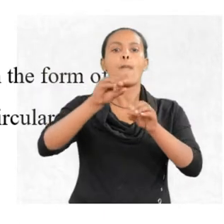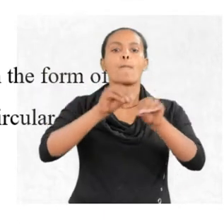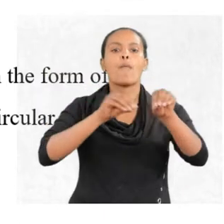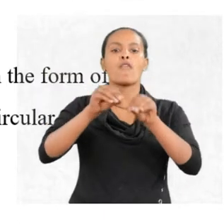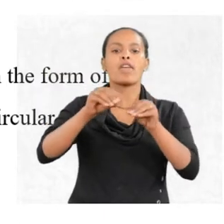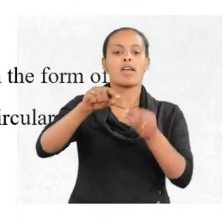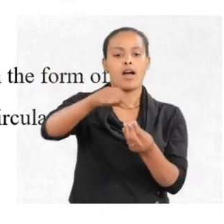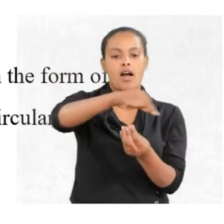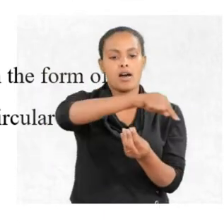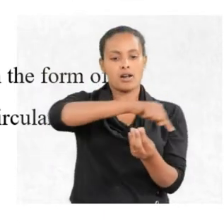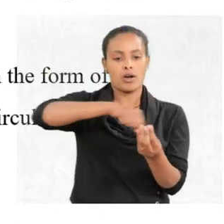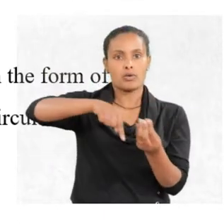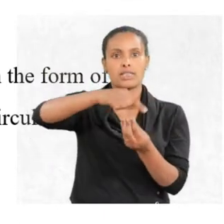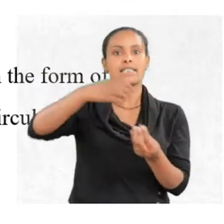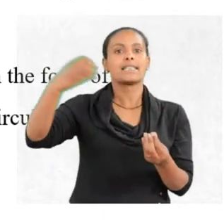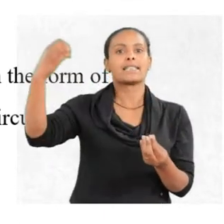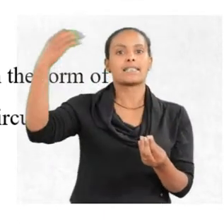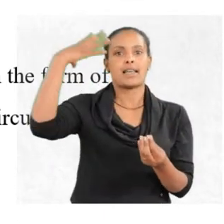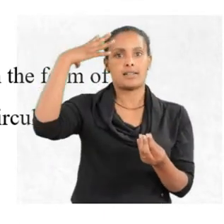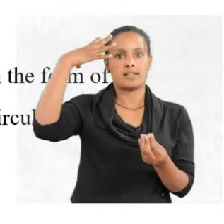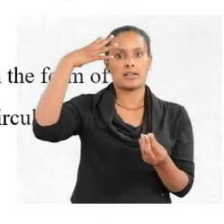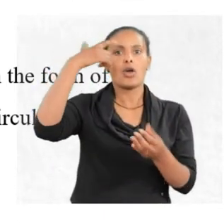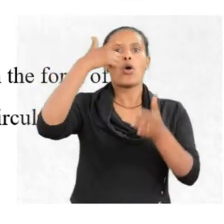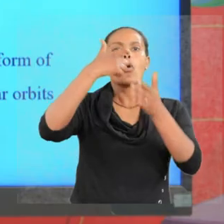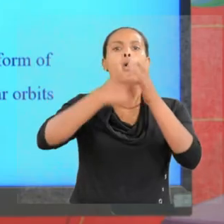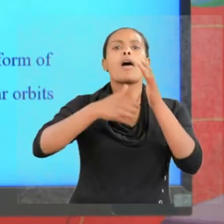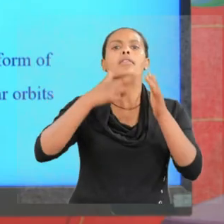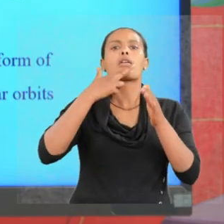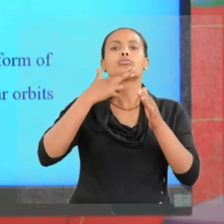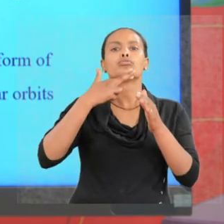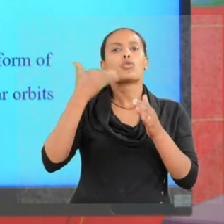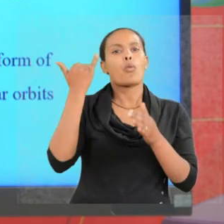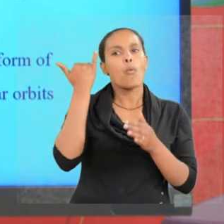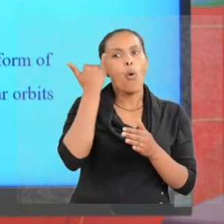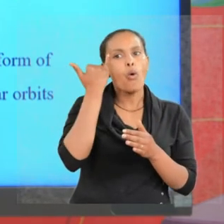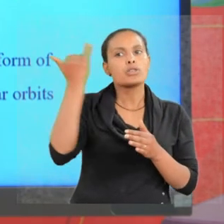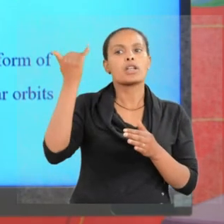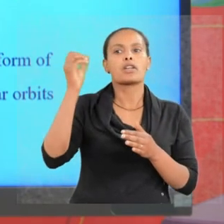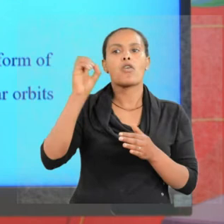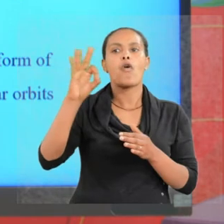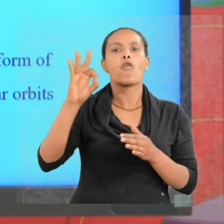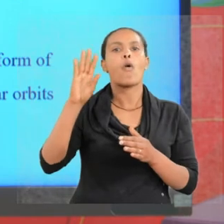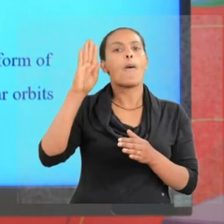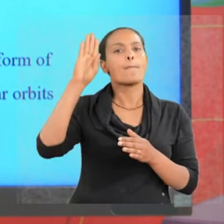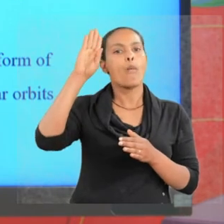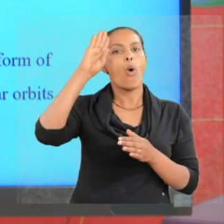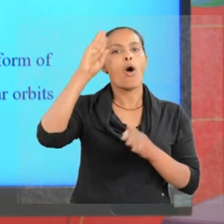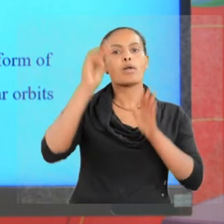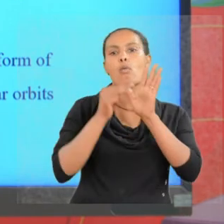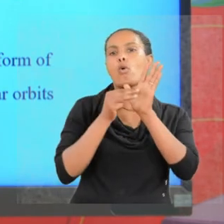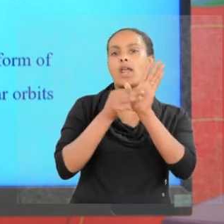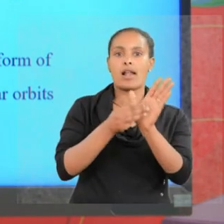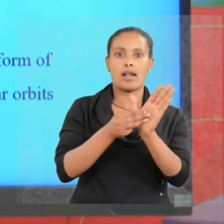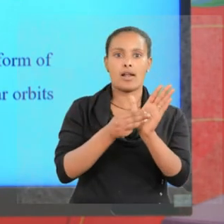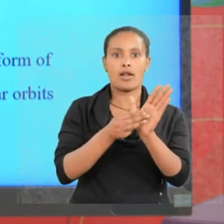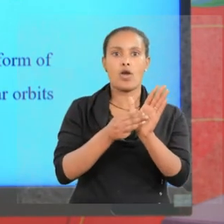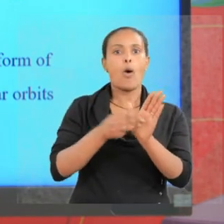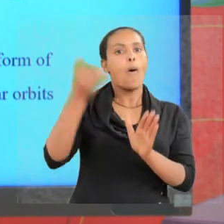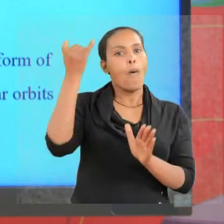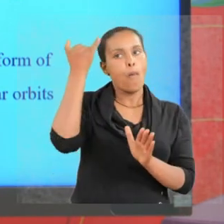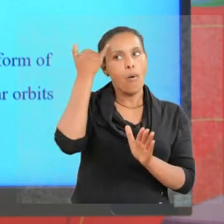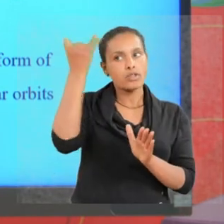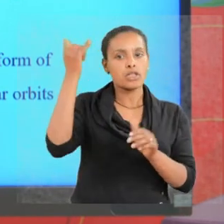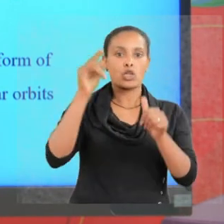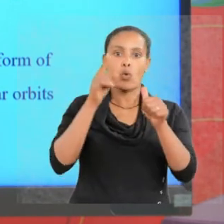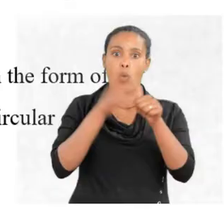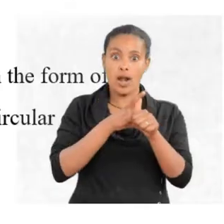around the sun. What are the postulates of Bohr's model? Postulates